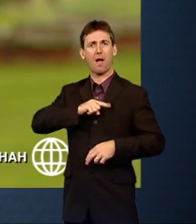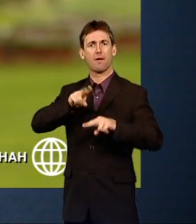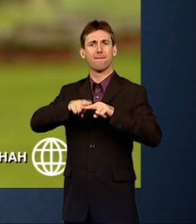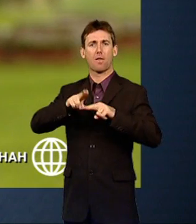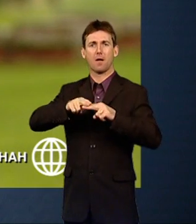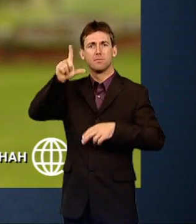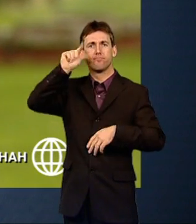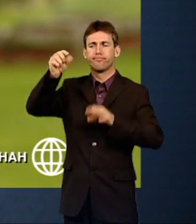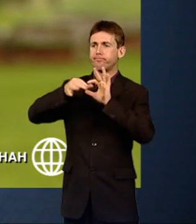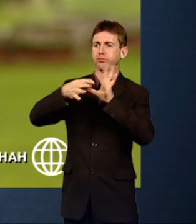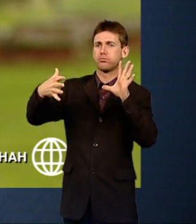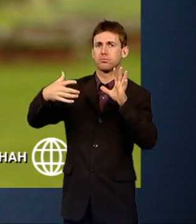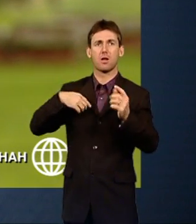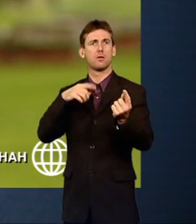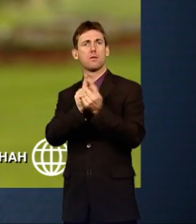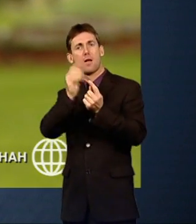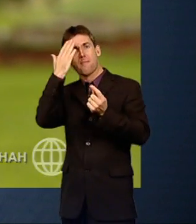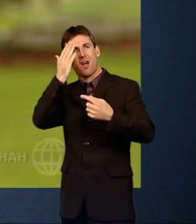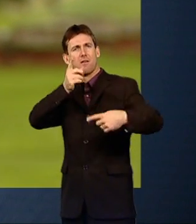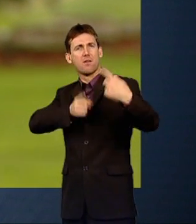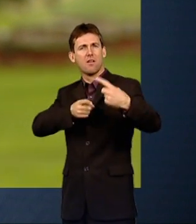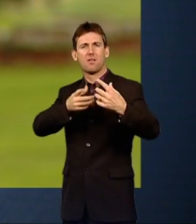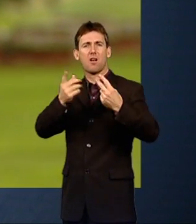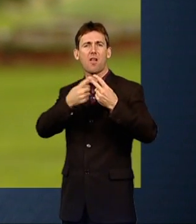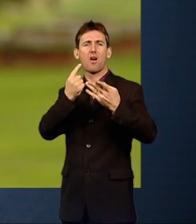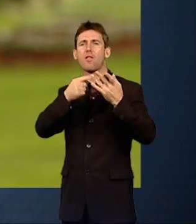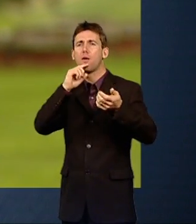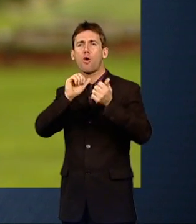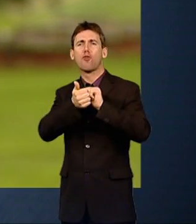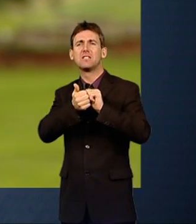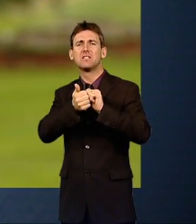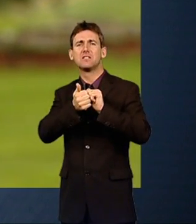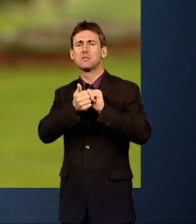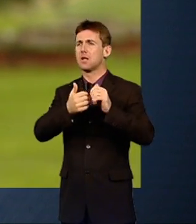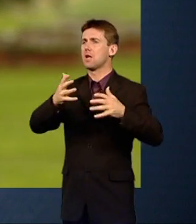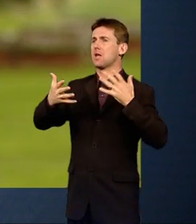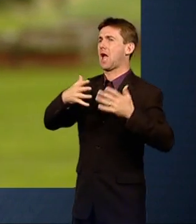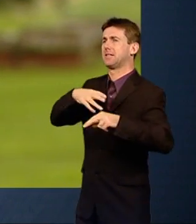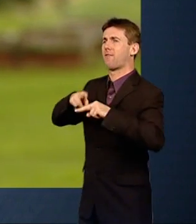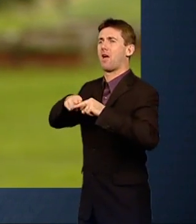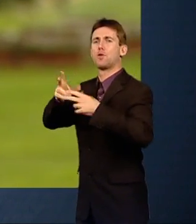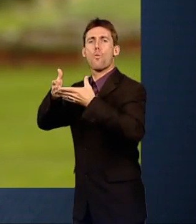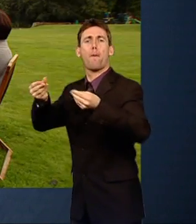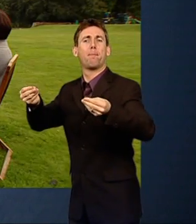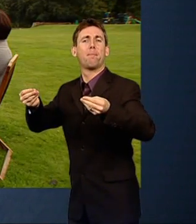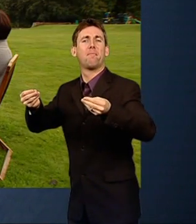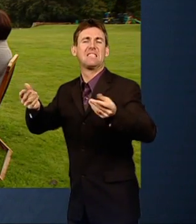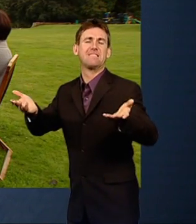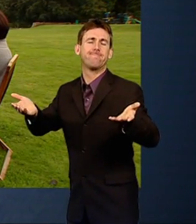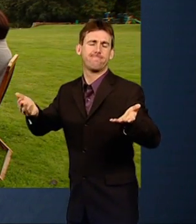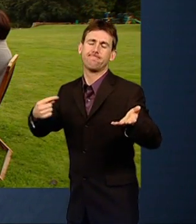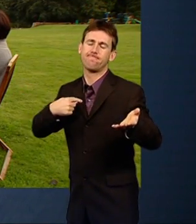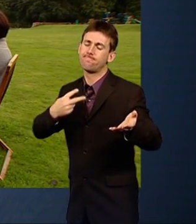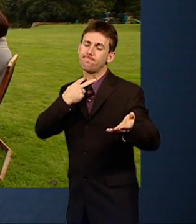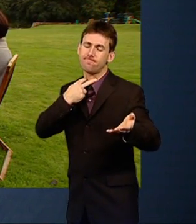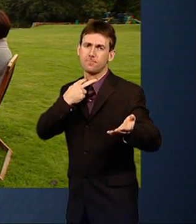When I fell out with mum or when she was with her boyfriends or something. Yeah, I think I needed that. And what age were you when